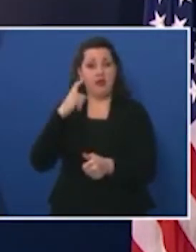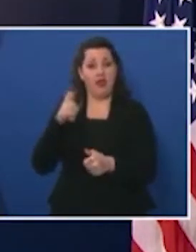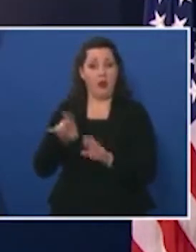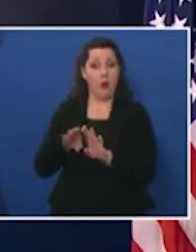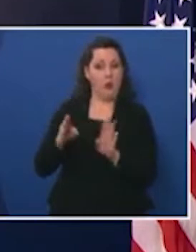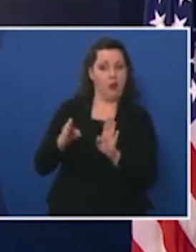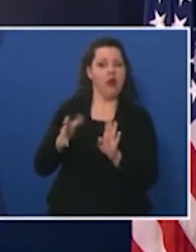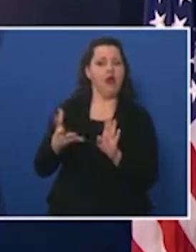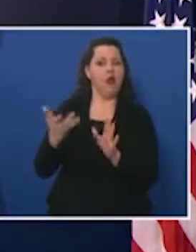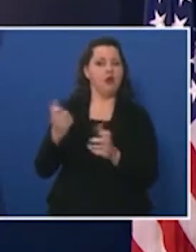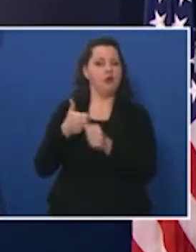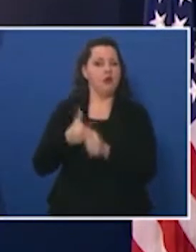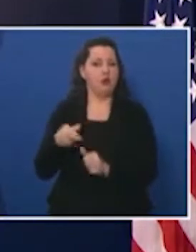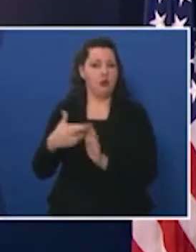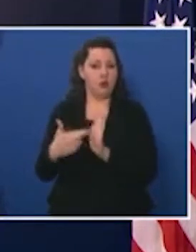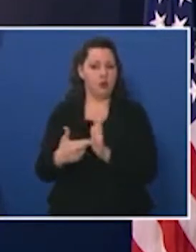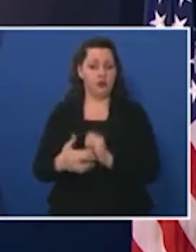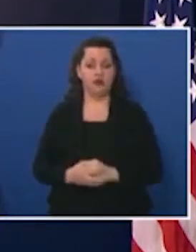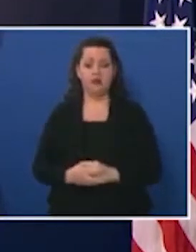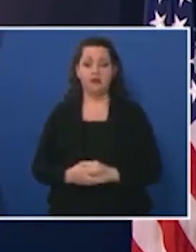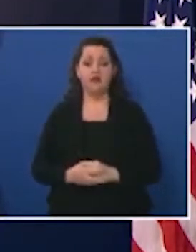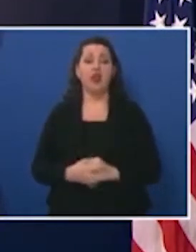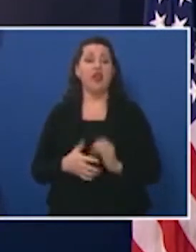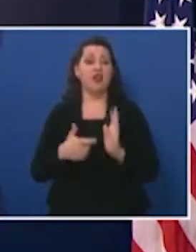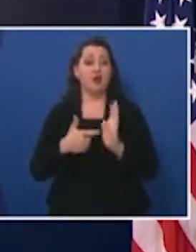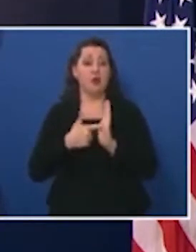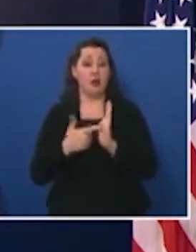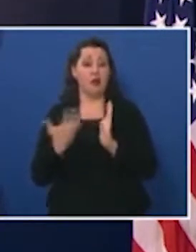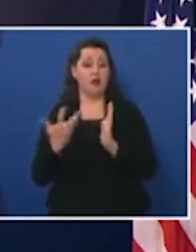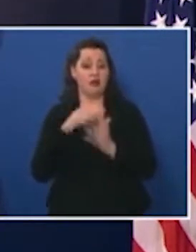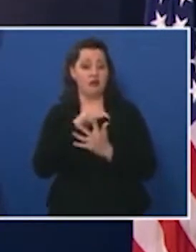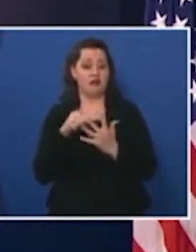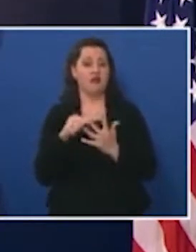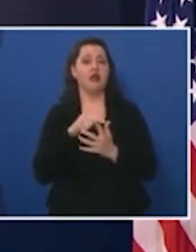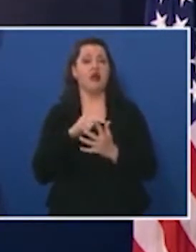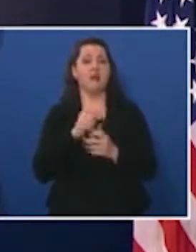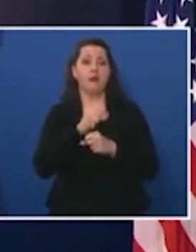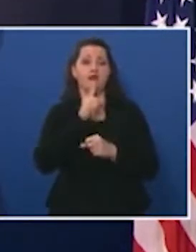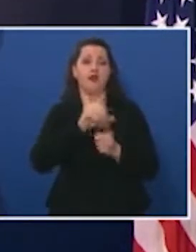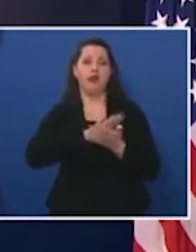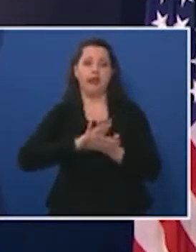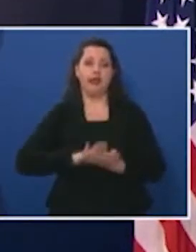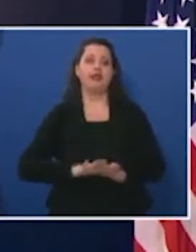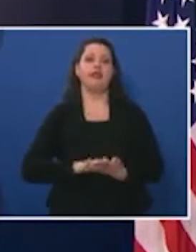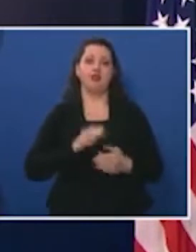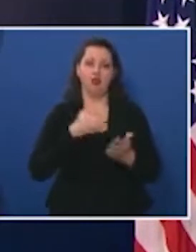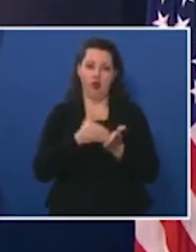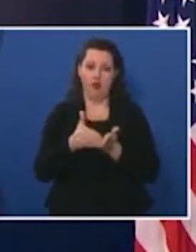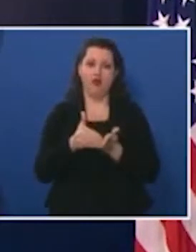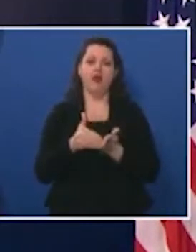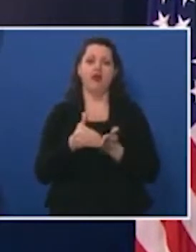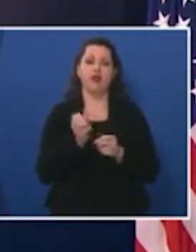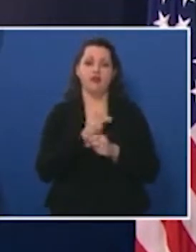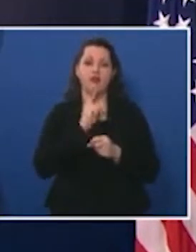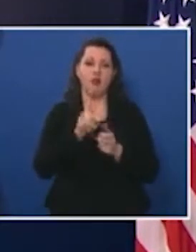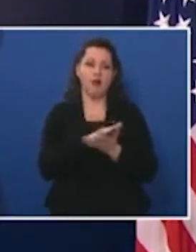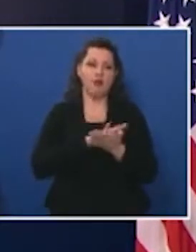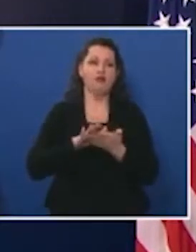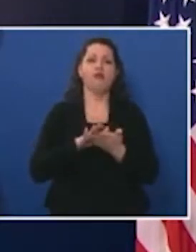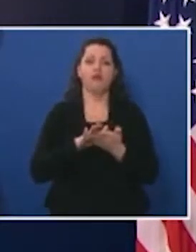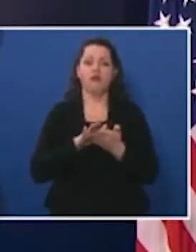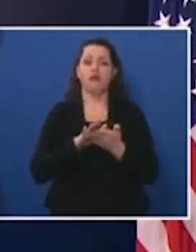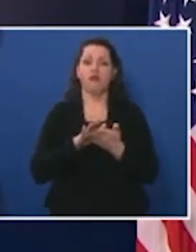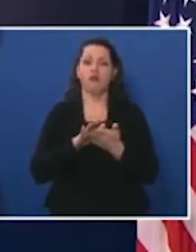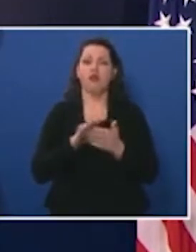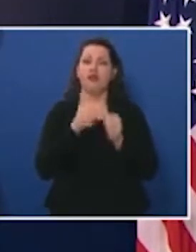of the public these requirements include ensuring frequent cleaning and sanitizing of the establishments following the most